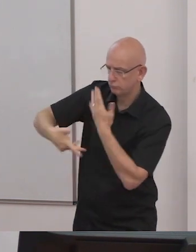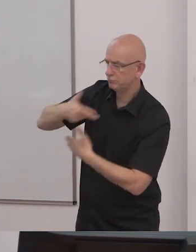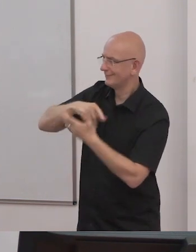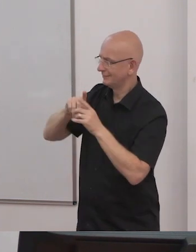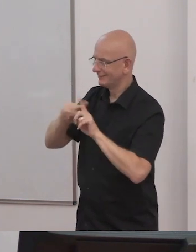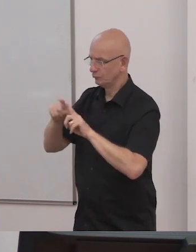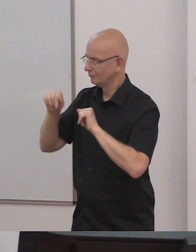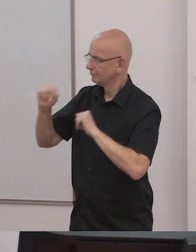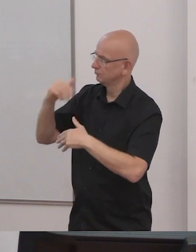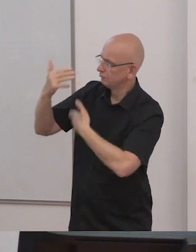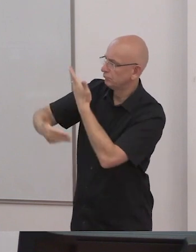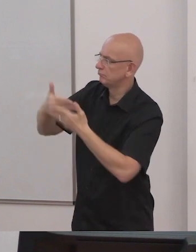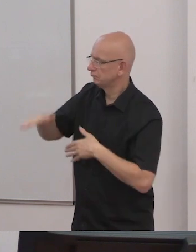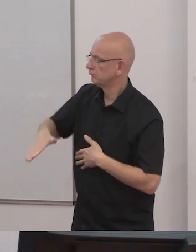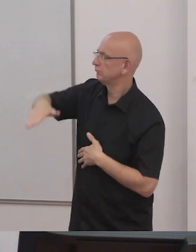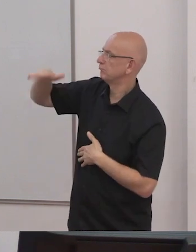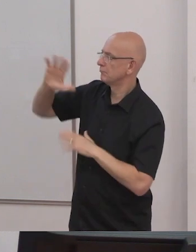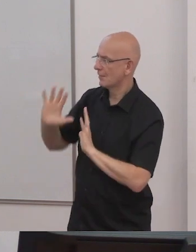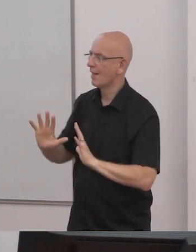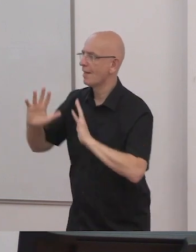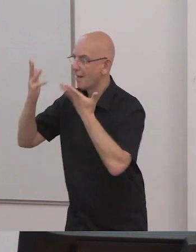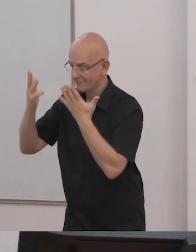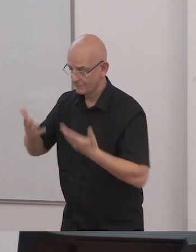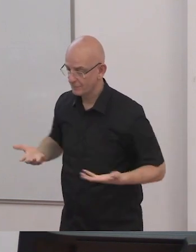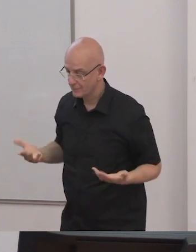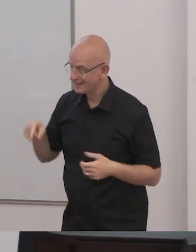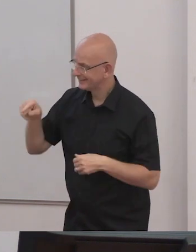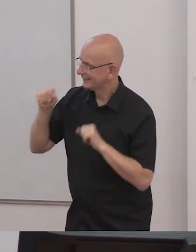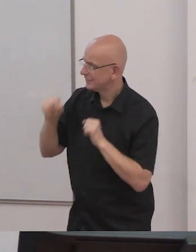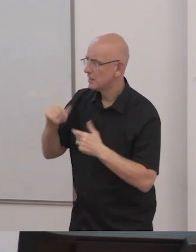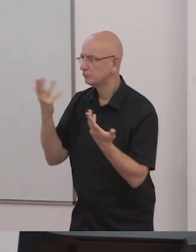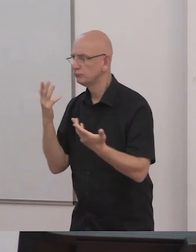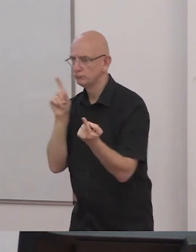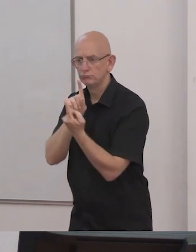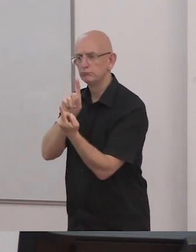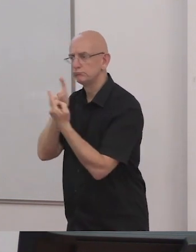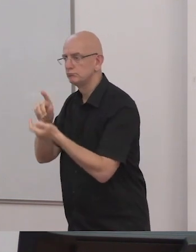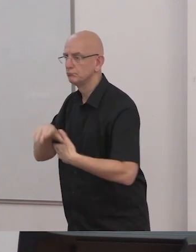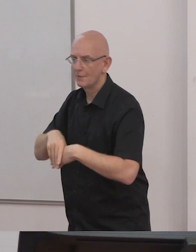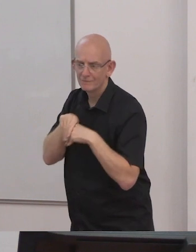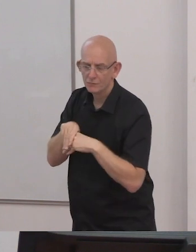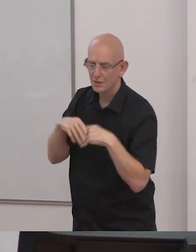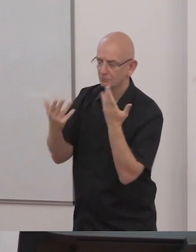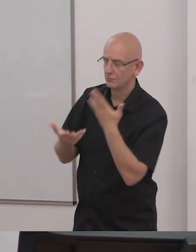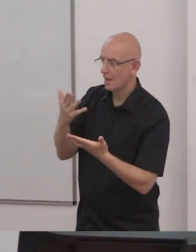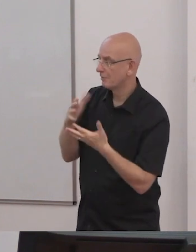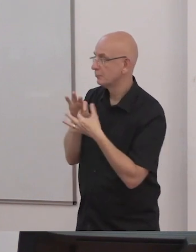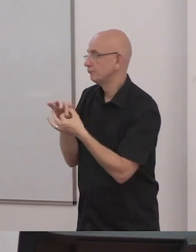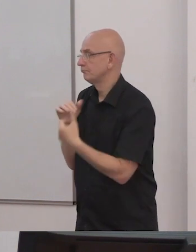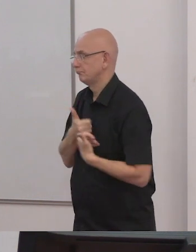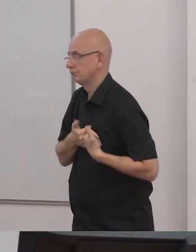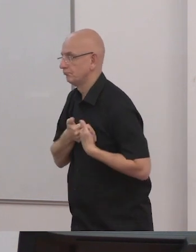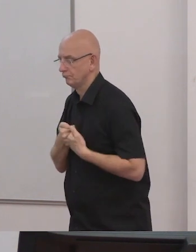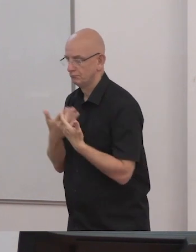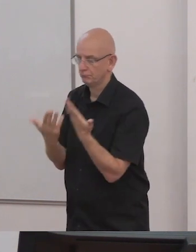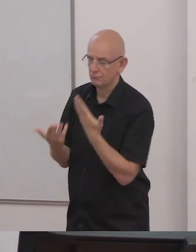and relationships. For kids with disability, be denied these opportunities